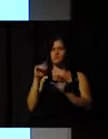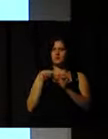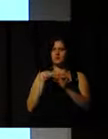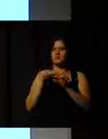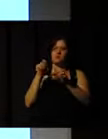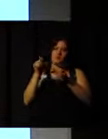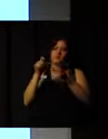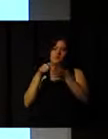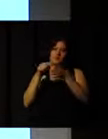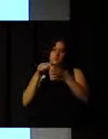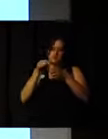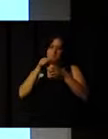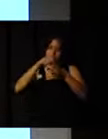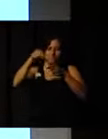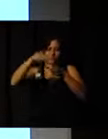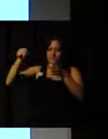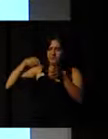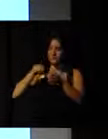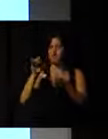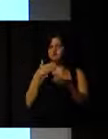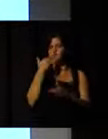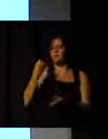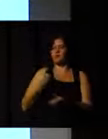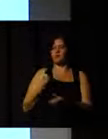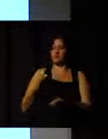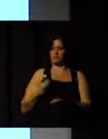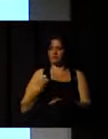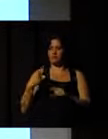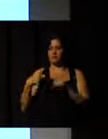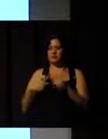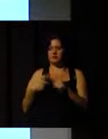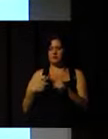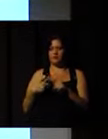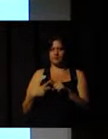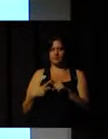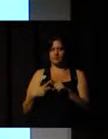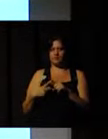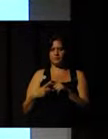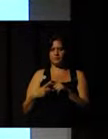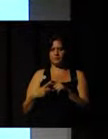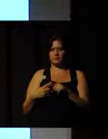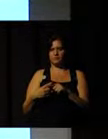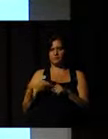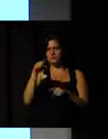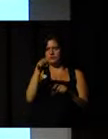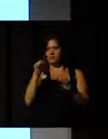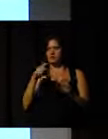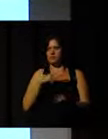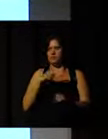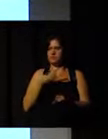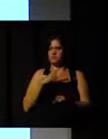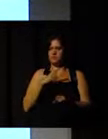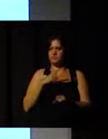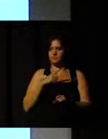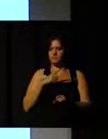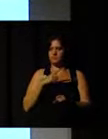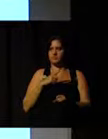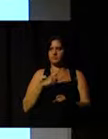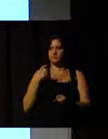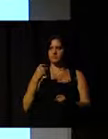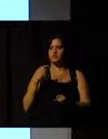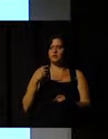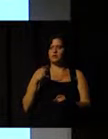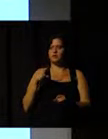that can help people to have a better life, because they can have a better training educational